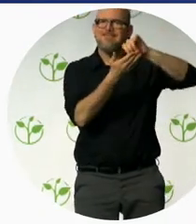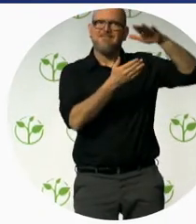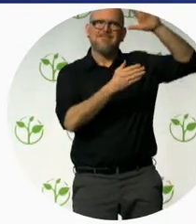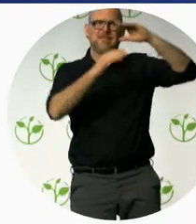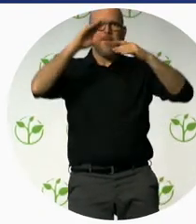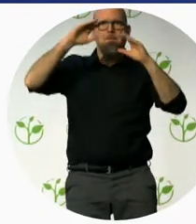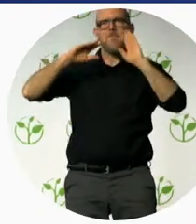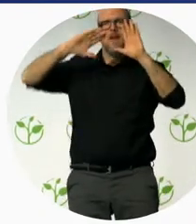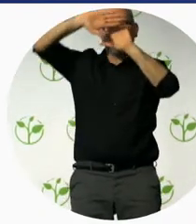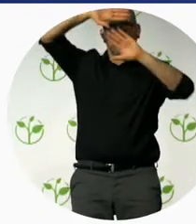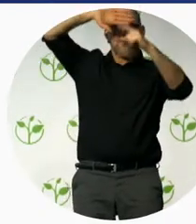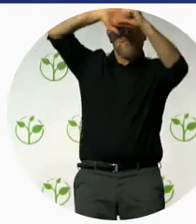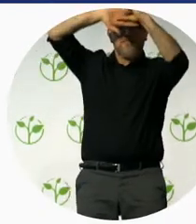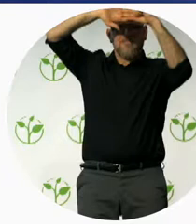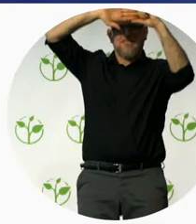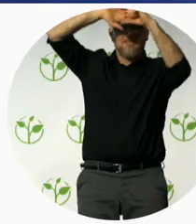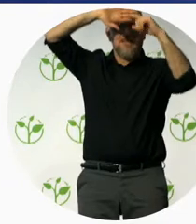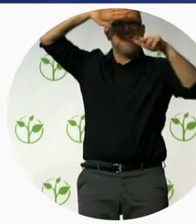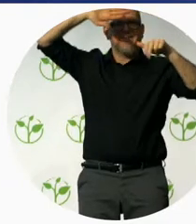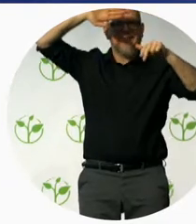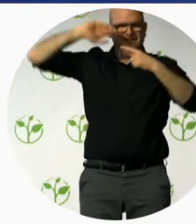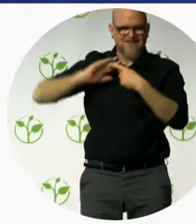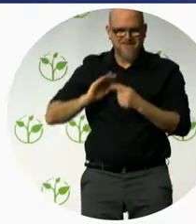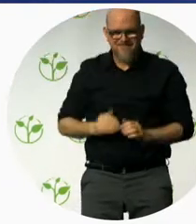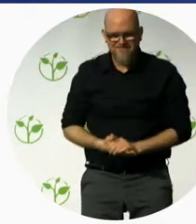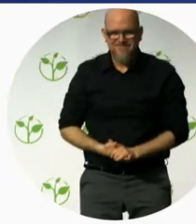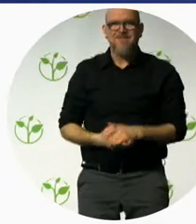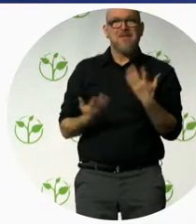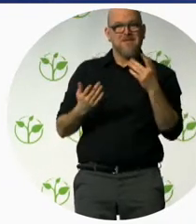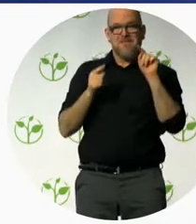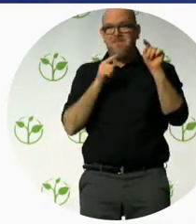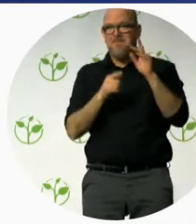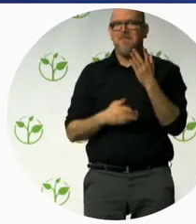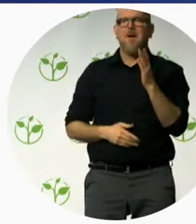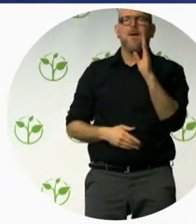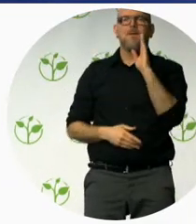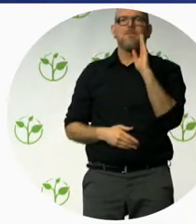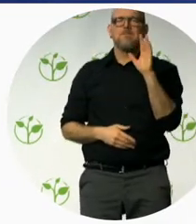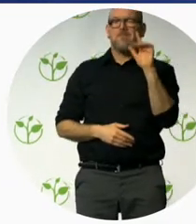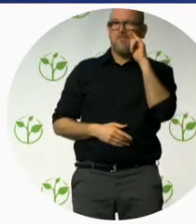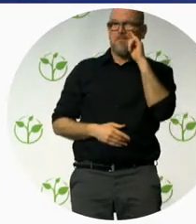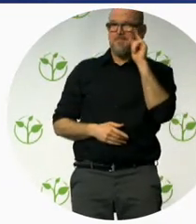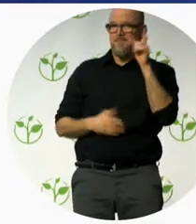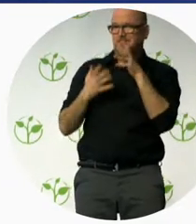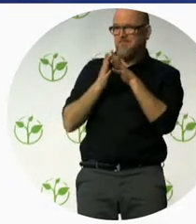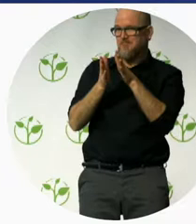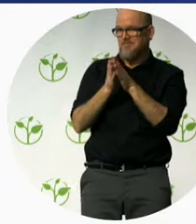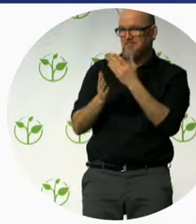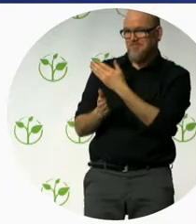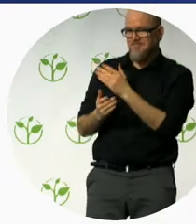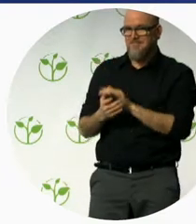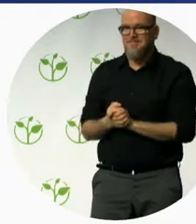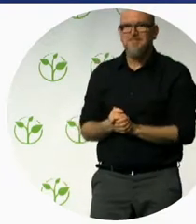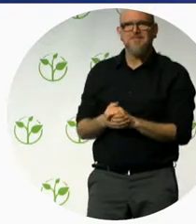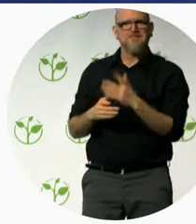of Belgium in Flanders. Ewud is an experienced product manager on accessible tourism and cycling culture